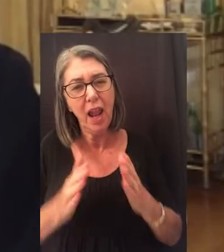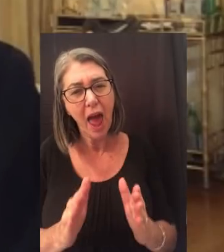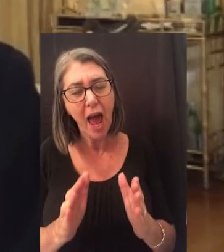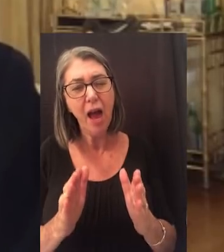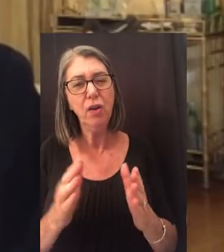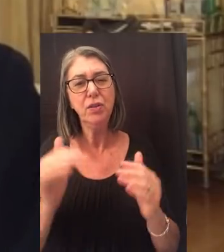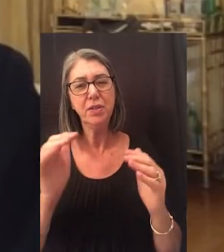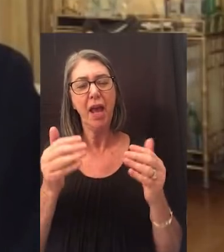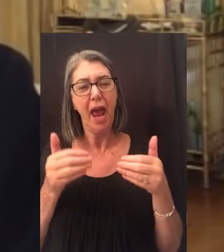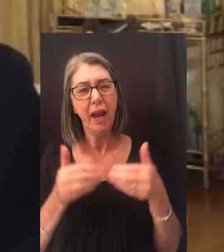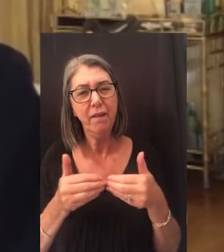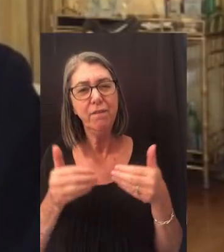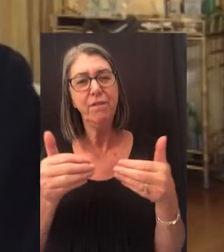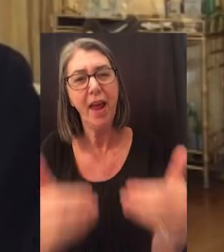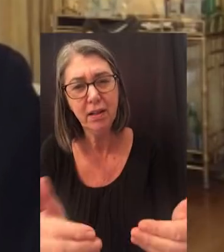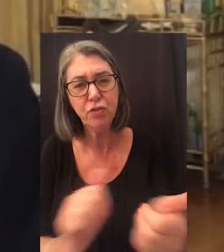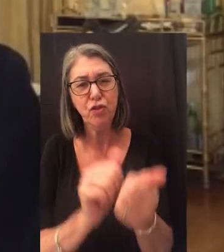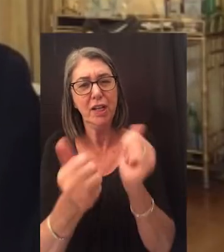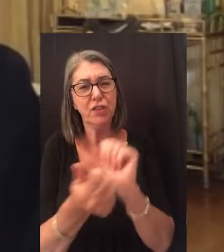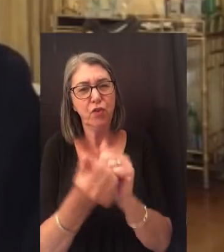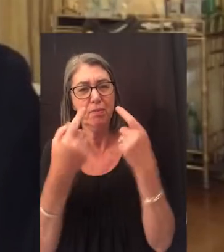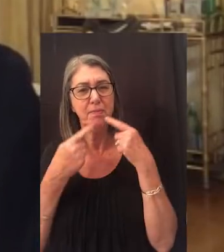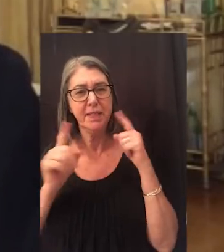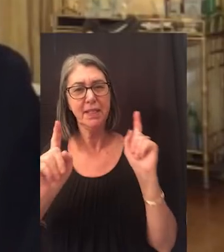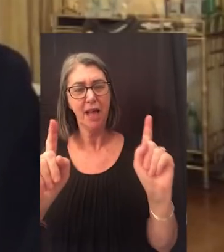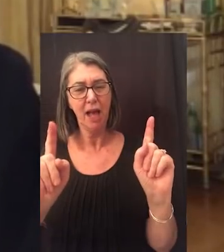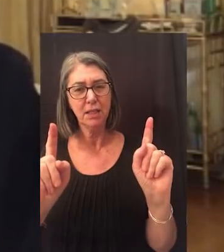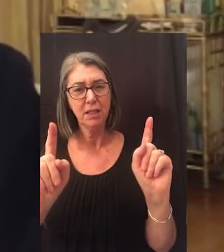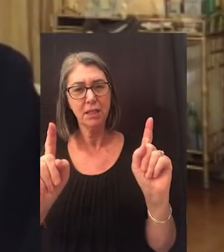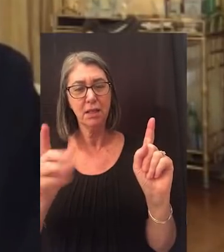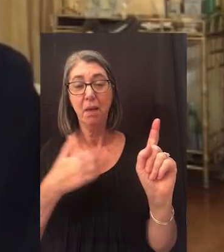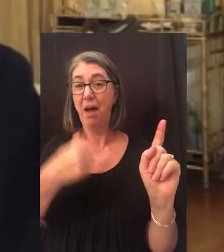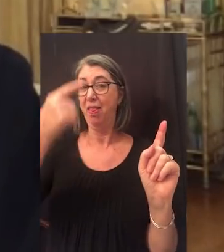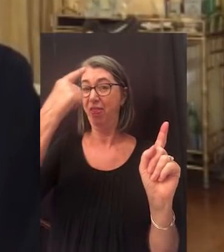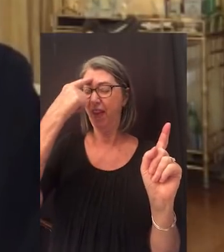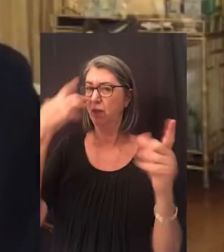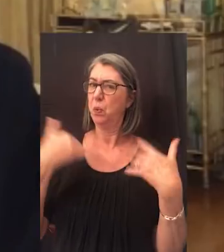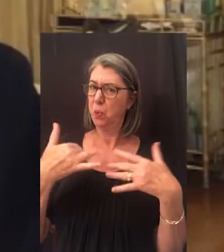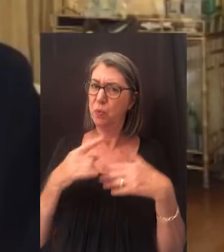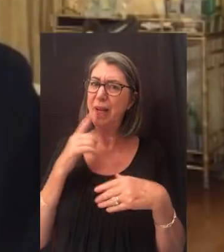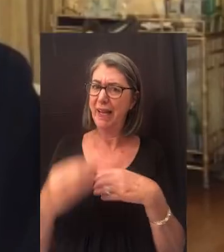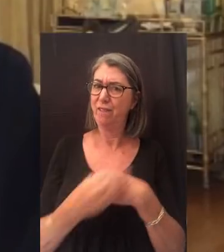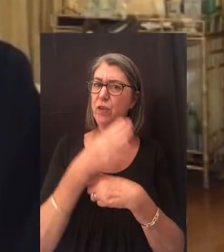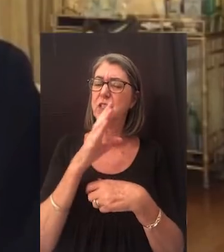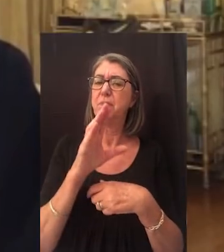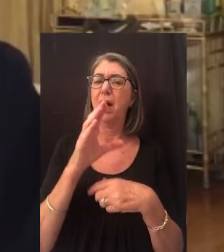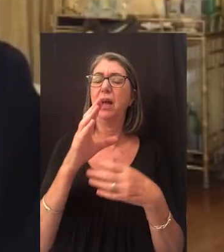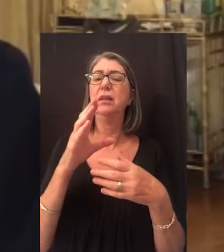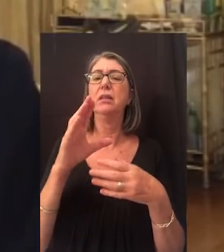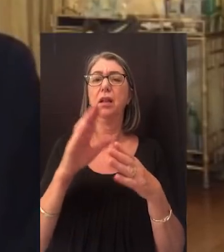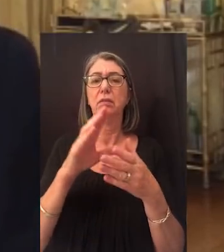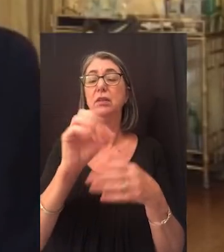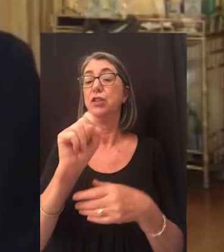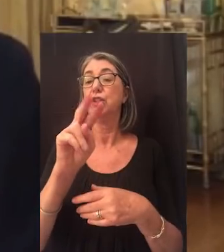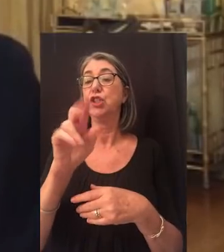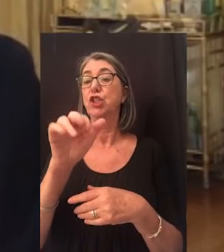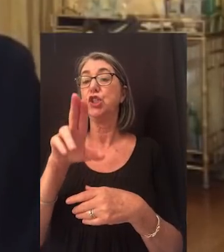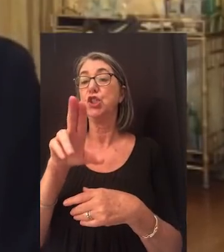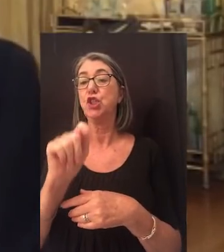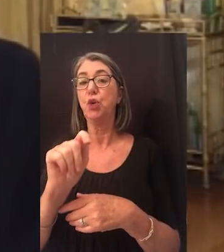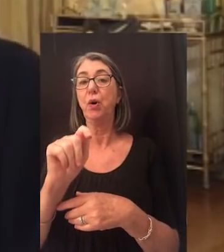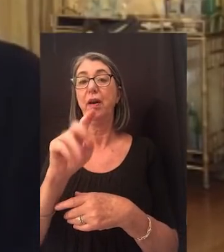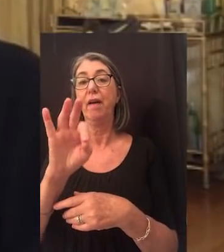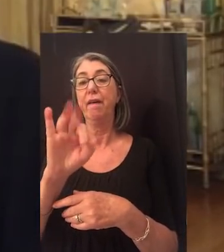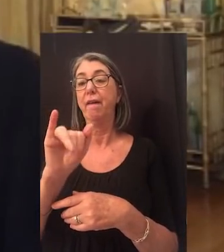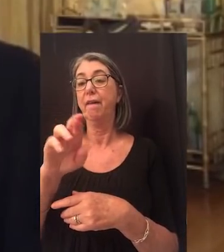and advances transformative success. My thinking is heavily influenced by Stuart Feierstein's